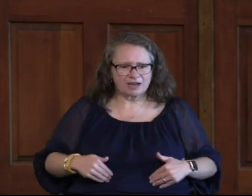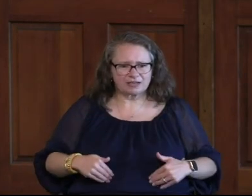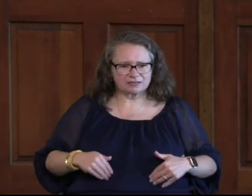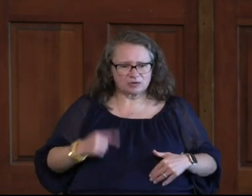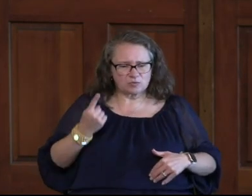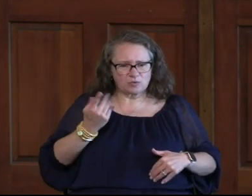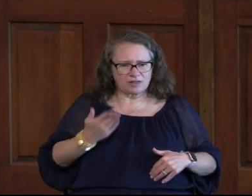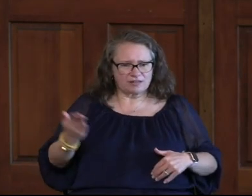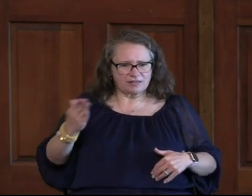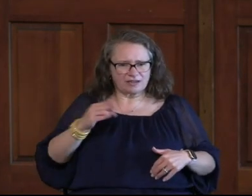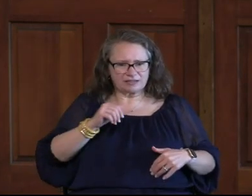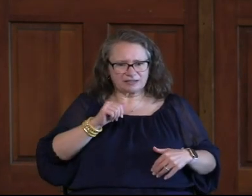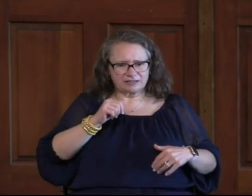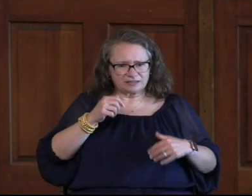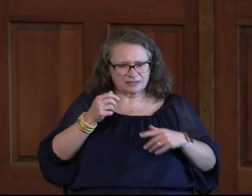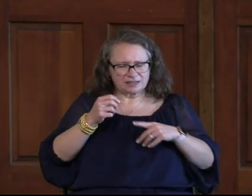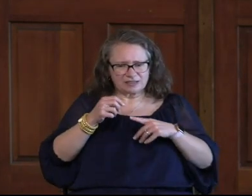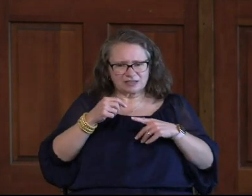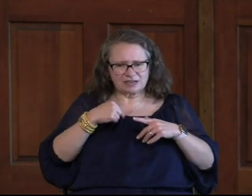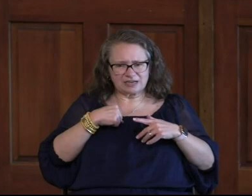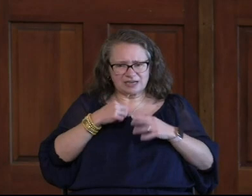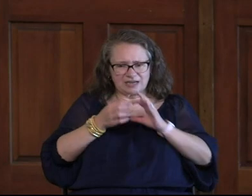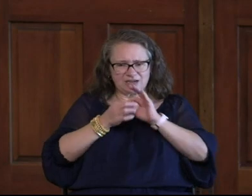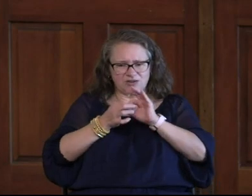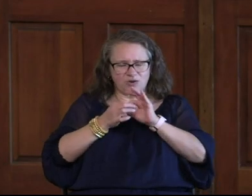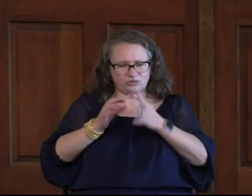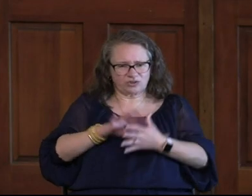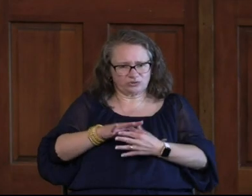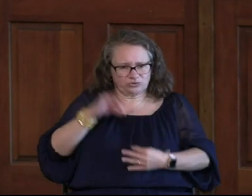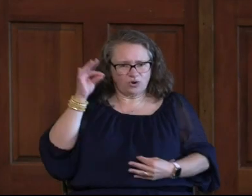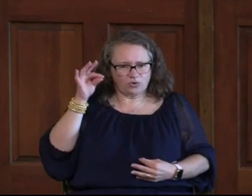But one thing that he does is he holds on to our souls.